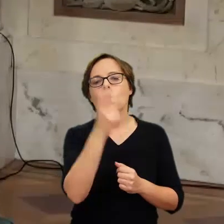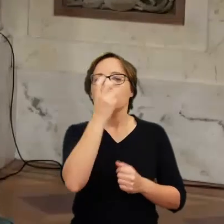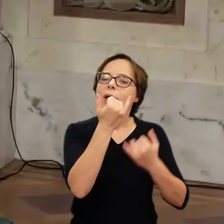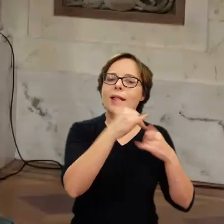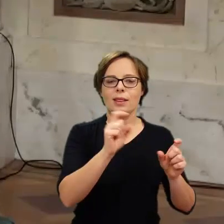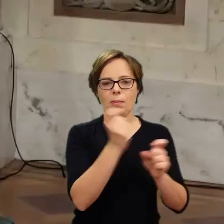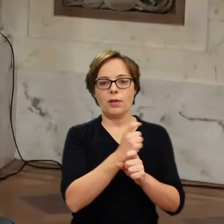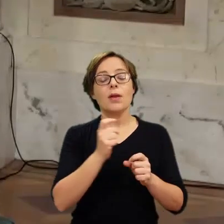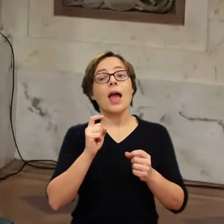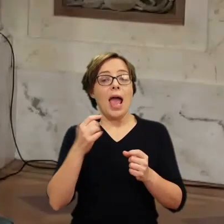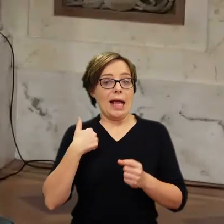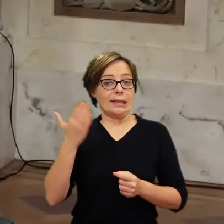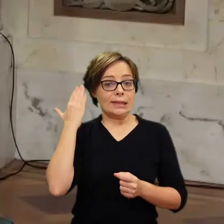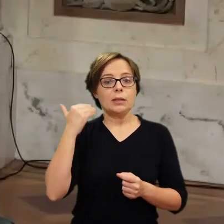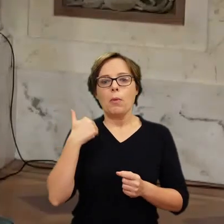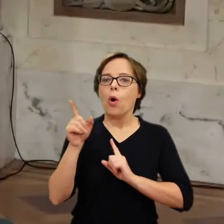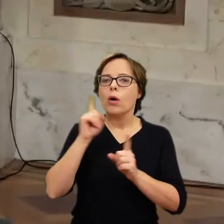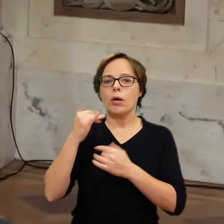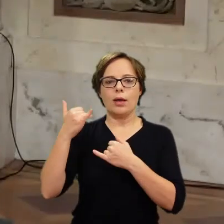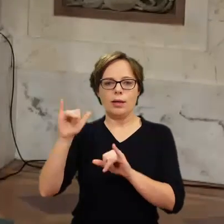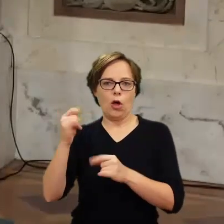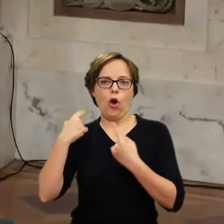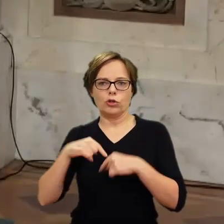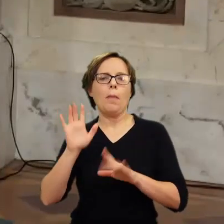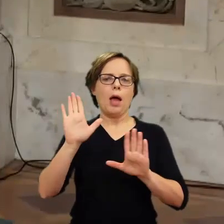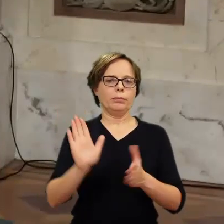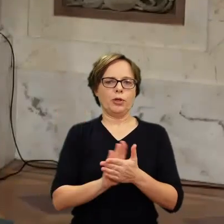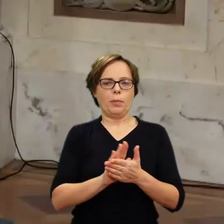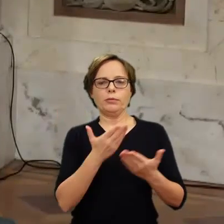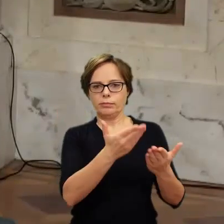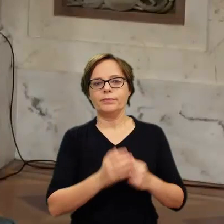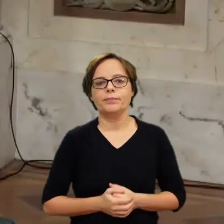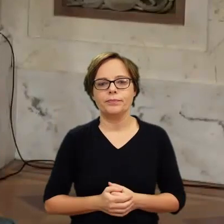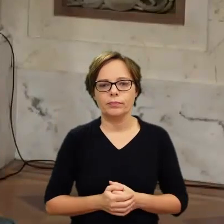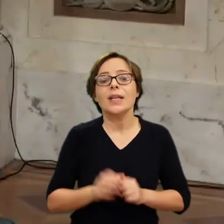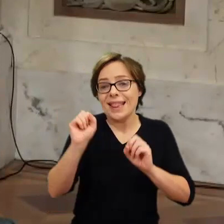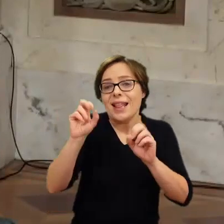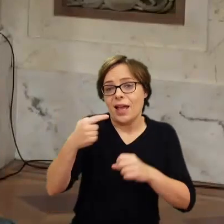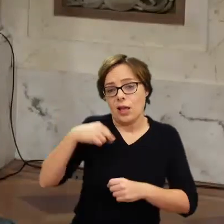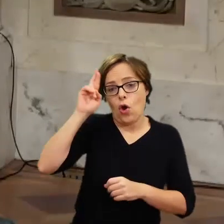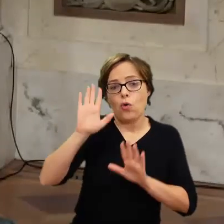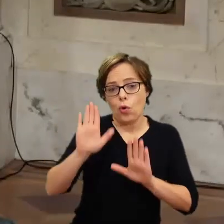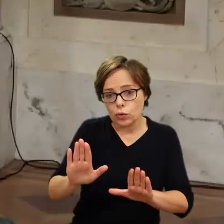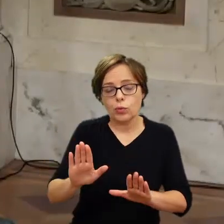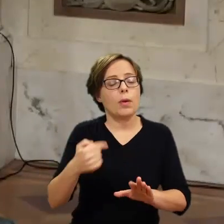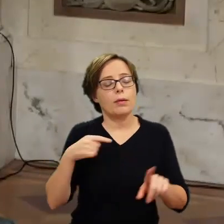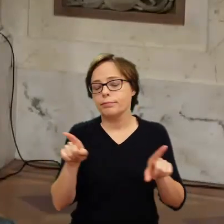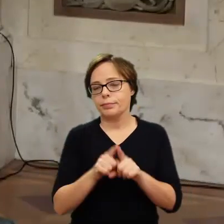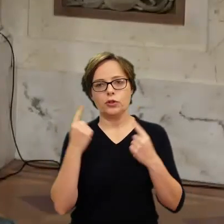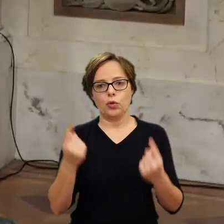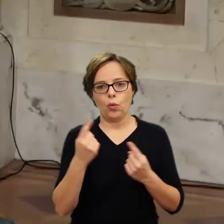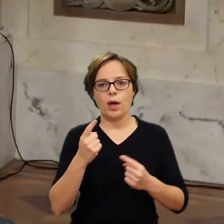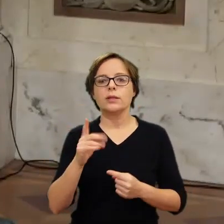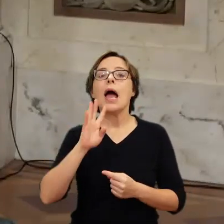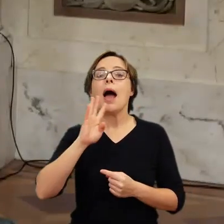the conversation recently with someone. Okay. No, no, no, but I, yeah, I mean, and I, you know, I've had a similar experience bringing American